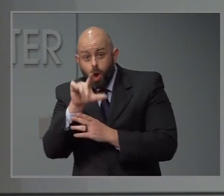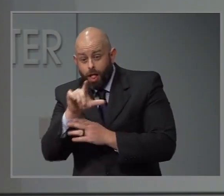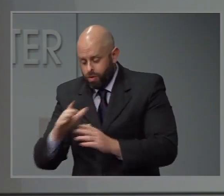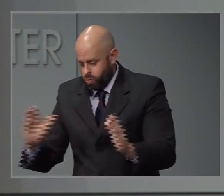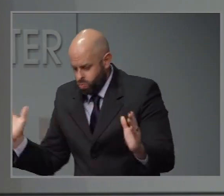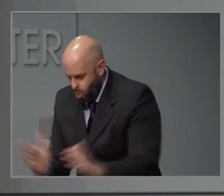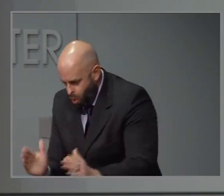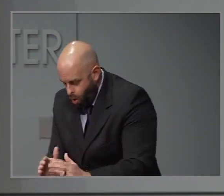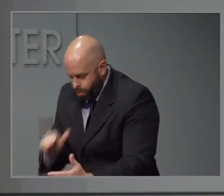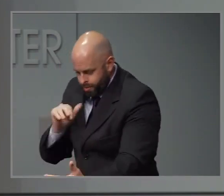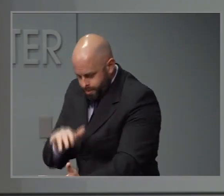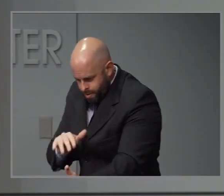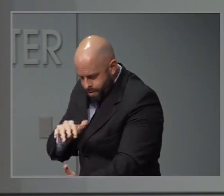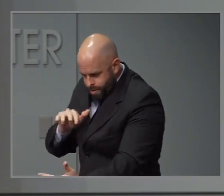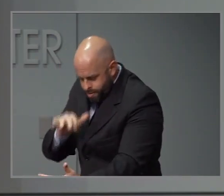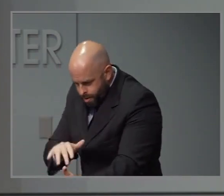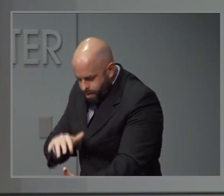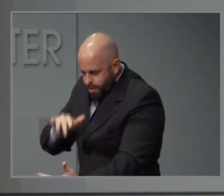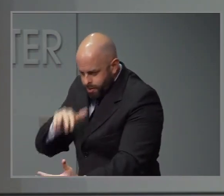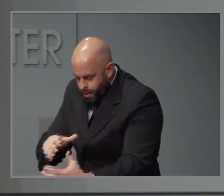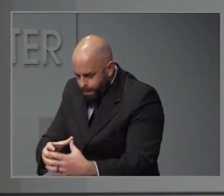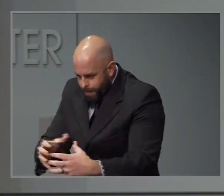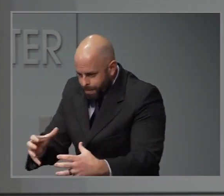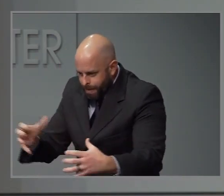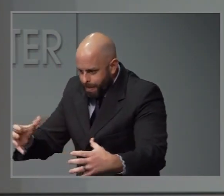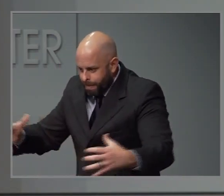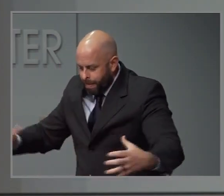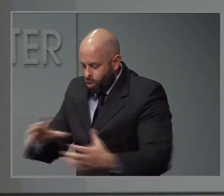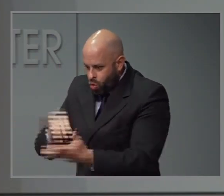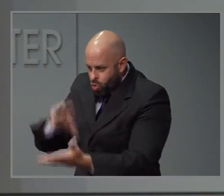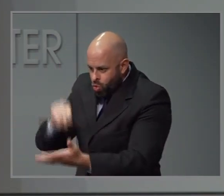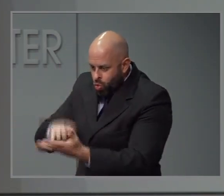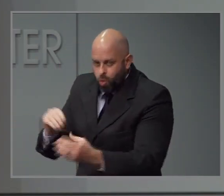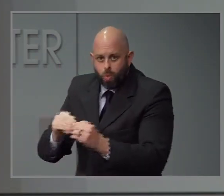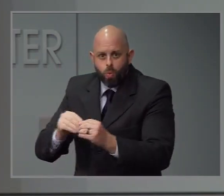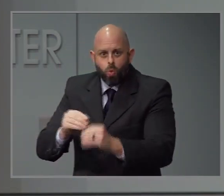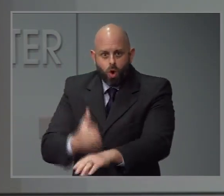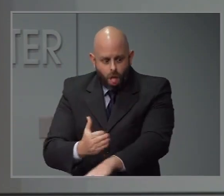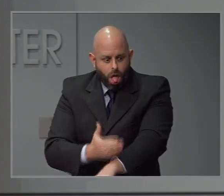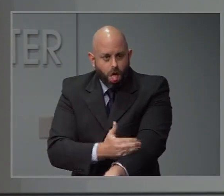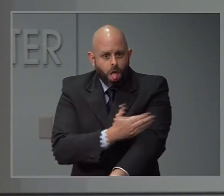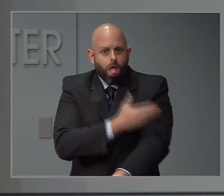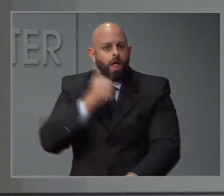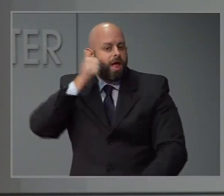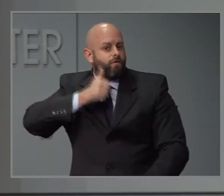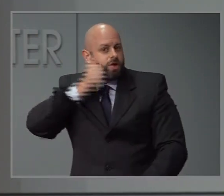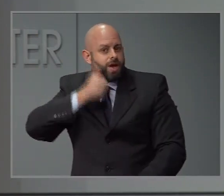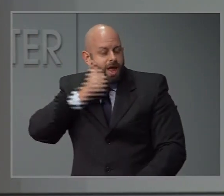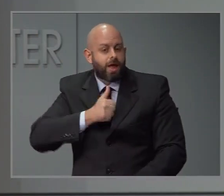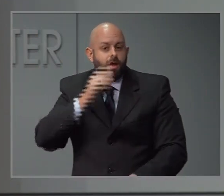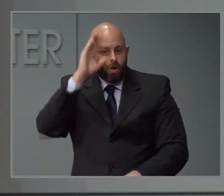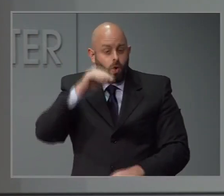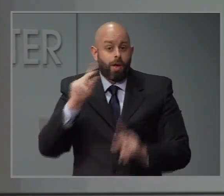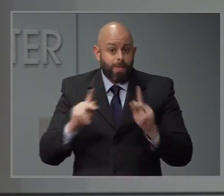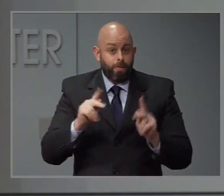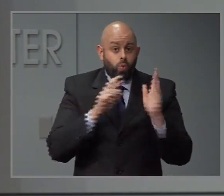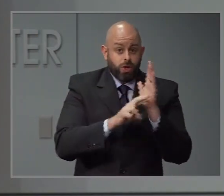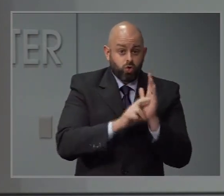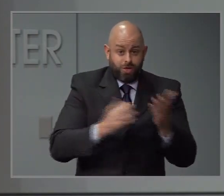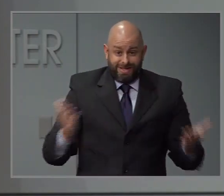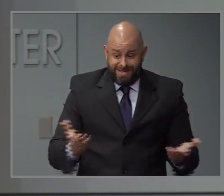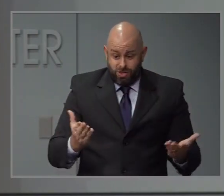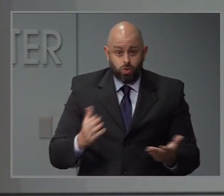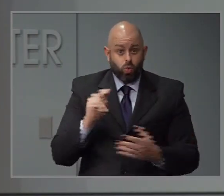studies to make sure that we can still see those results. We learn more every day. And again, I know researchers here in North Carolina are